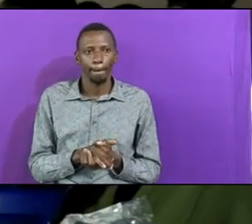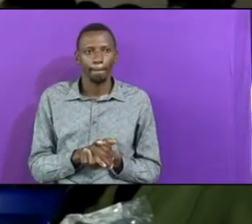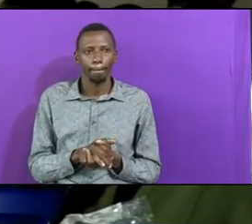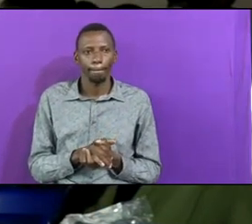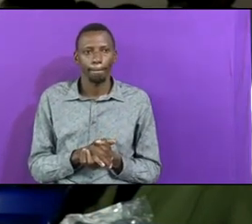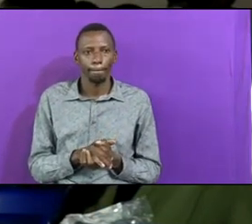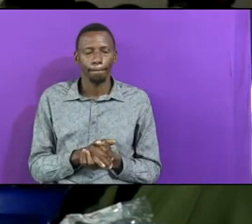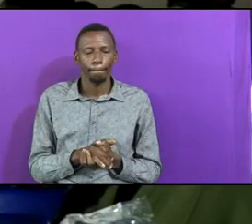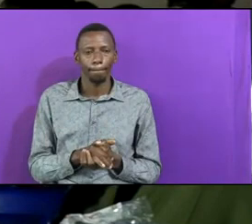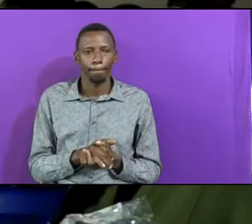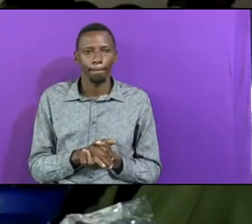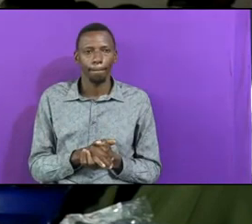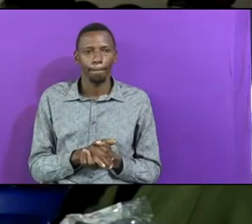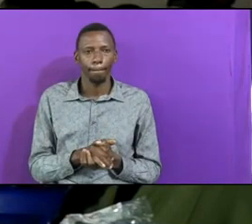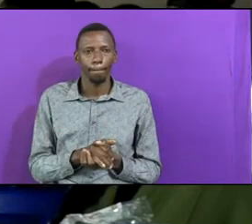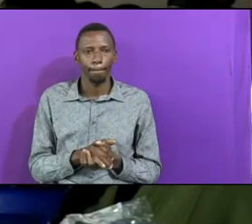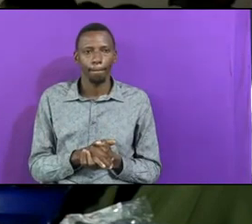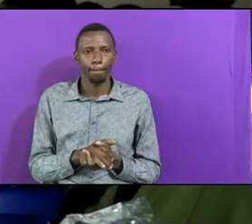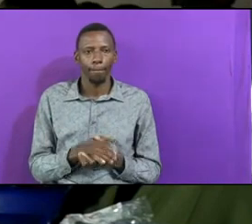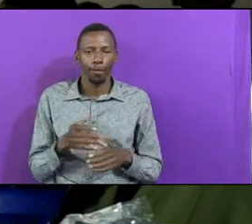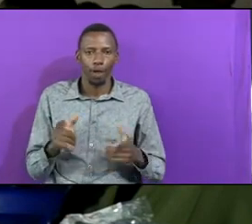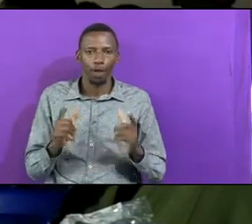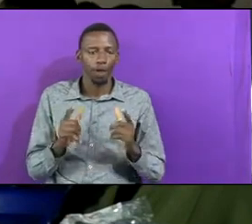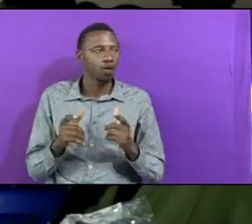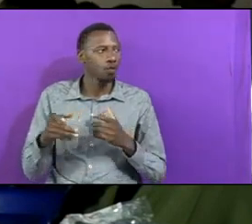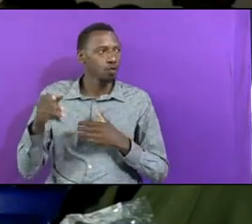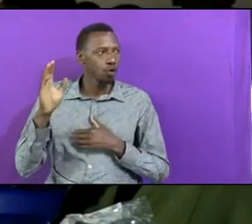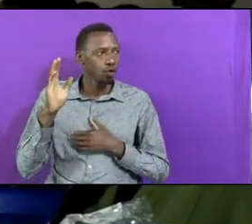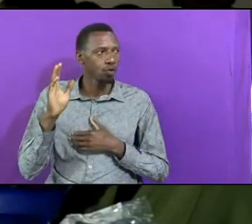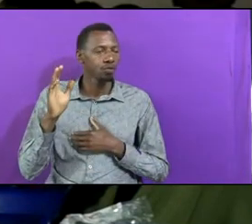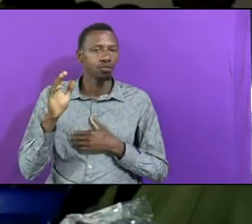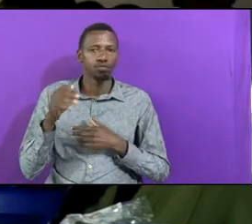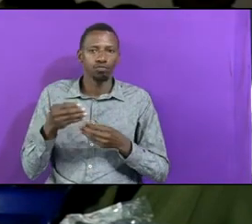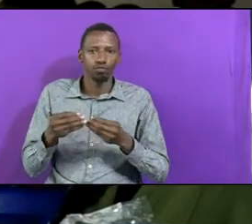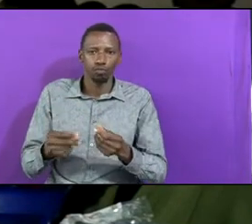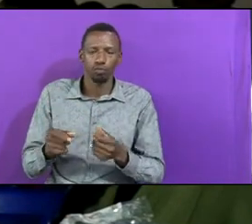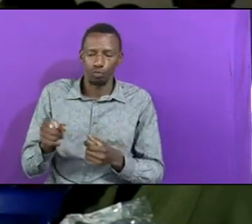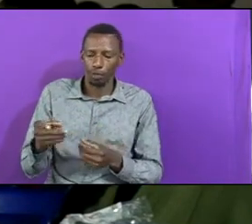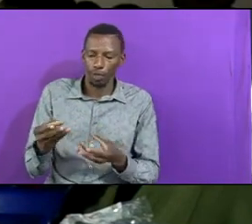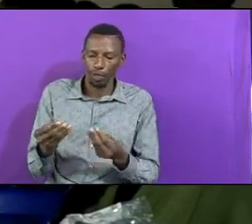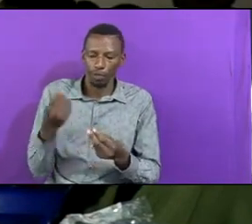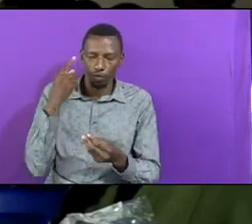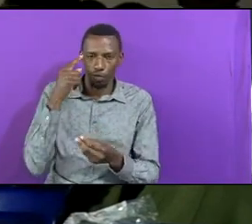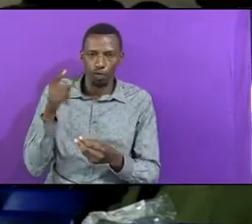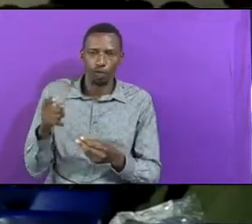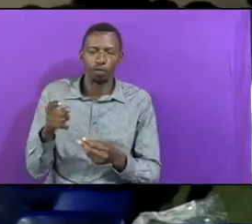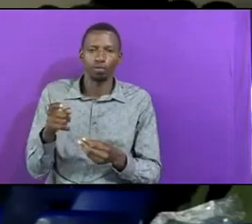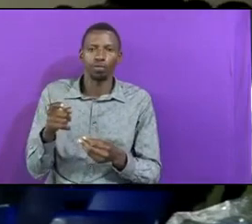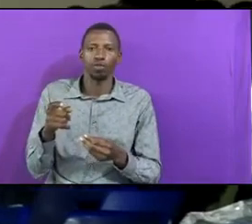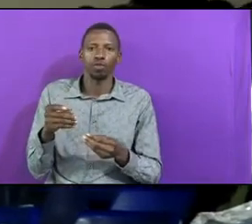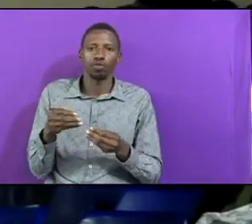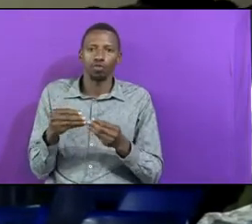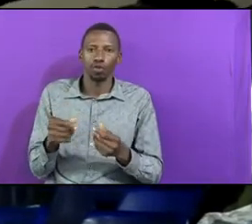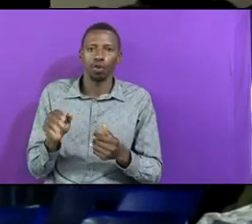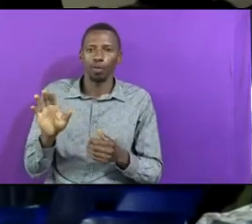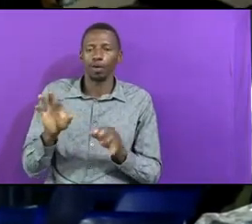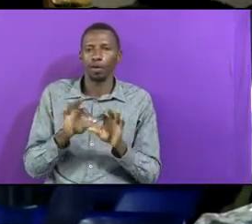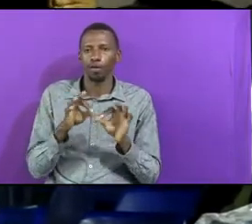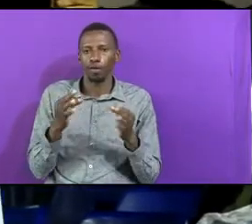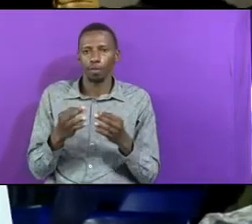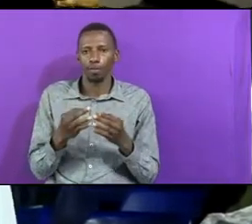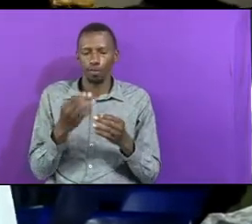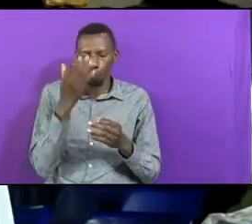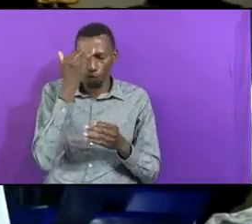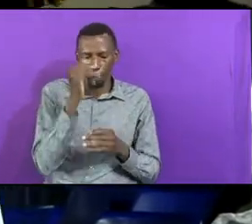But Because The Man Had Allowed God To Conquer Him It Was Easy For Him To Conquer His Family God That's